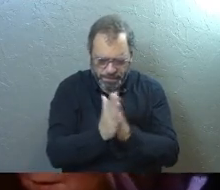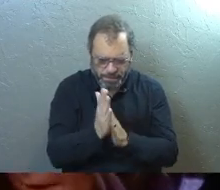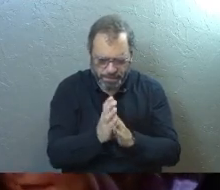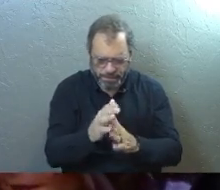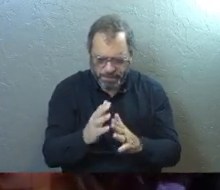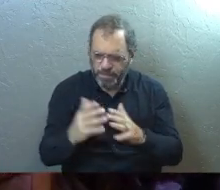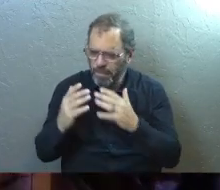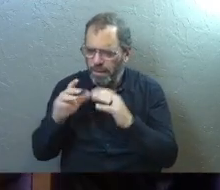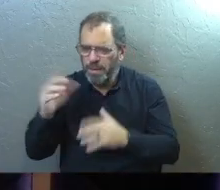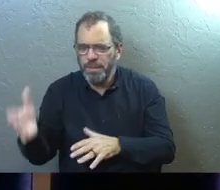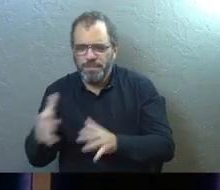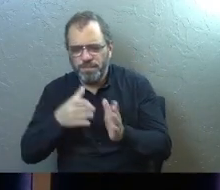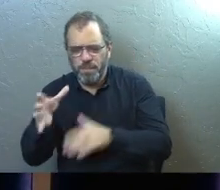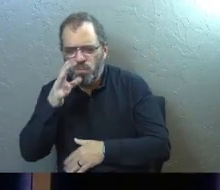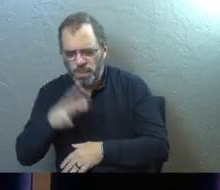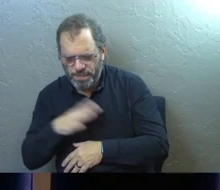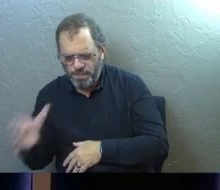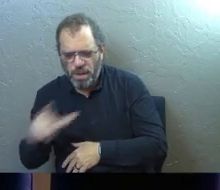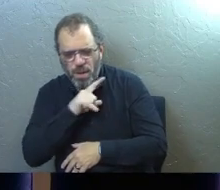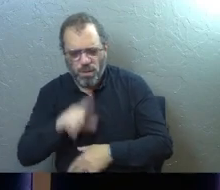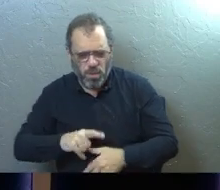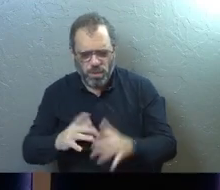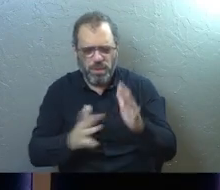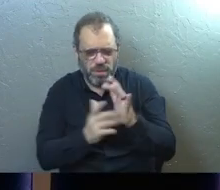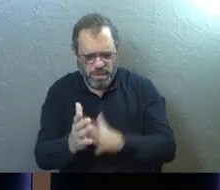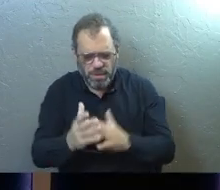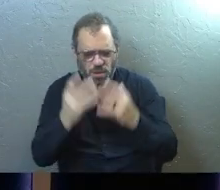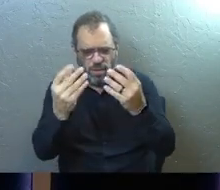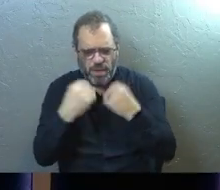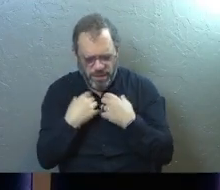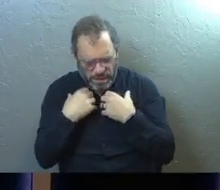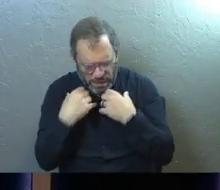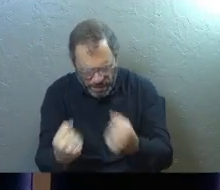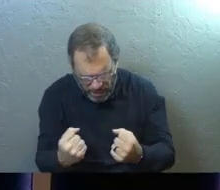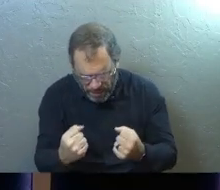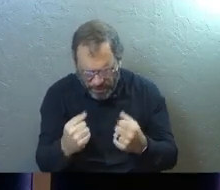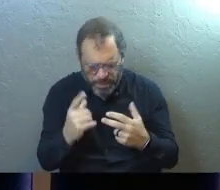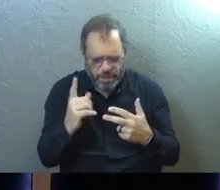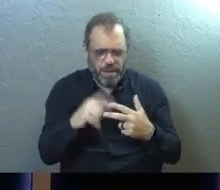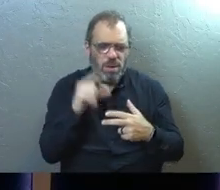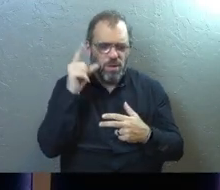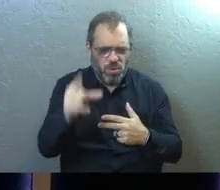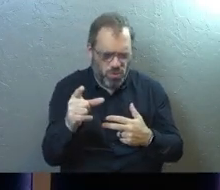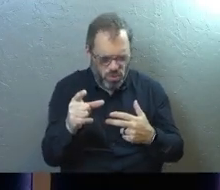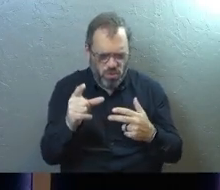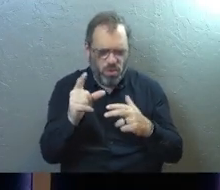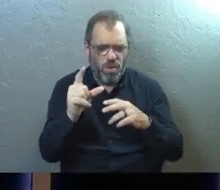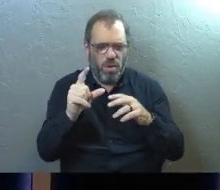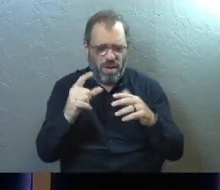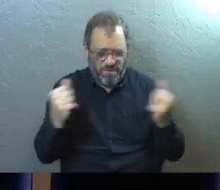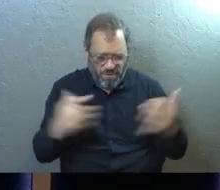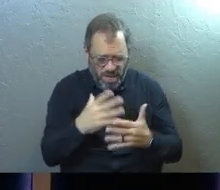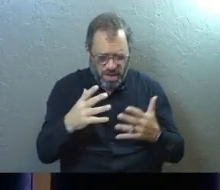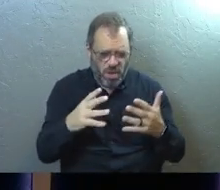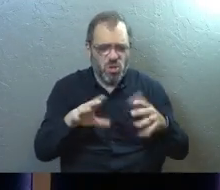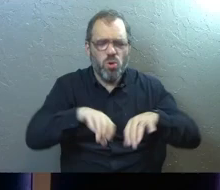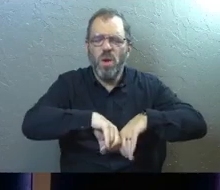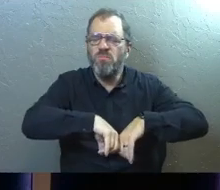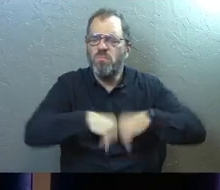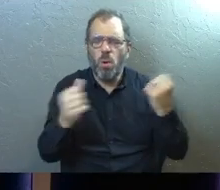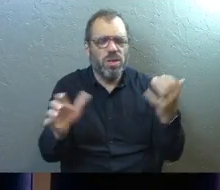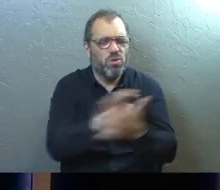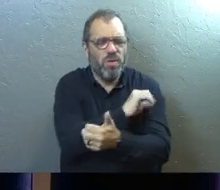Lord Jesus, we thank you. We thank you that you have provided healing and that you have broken the fear of our failure.